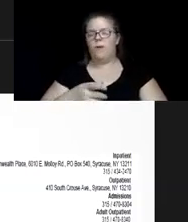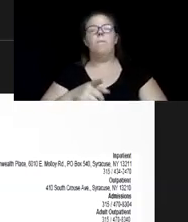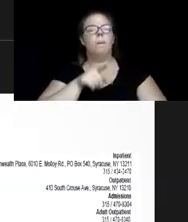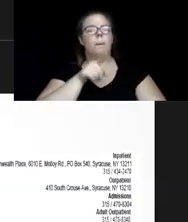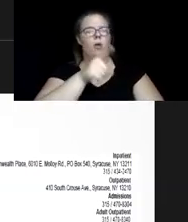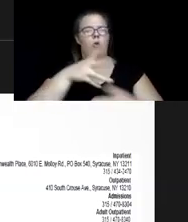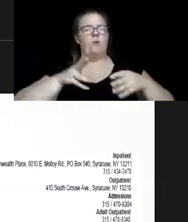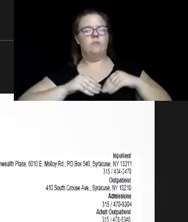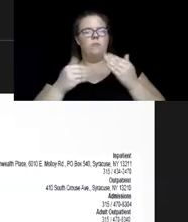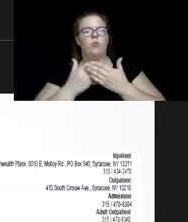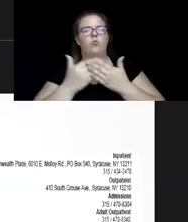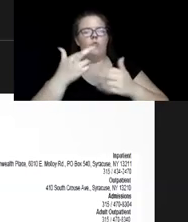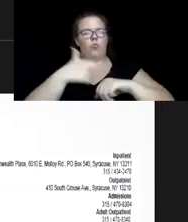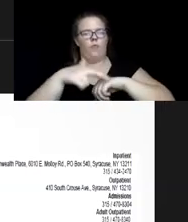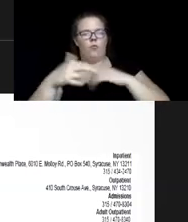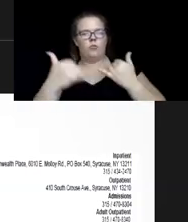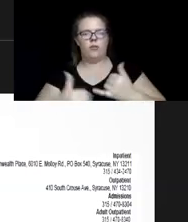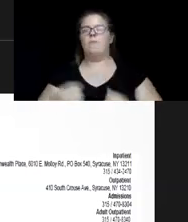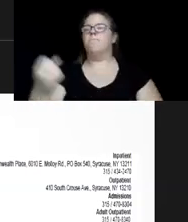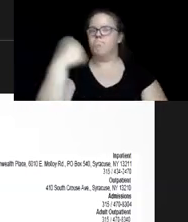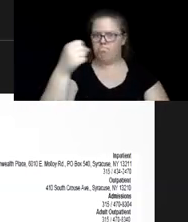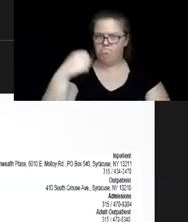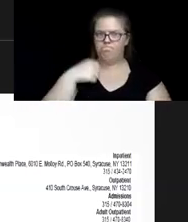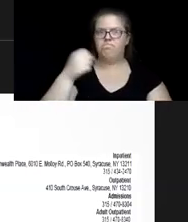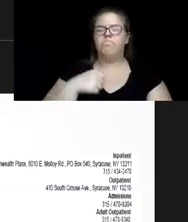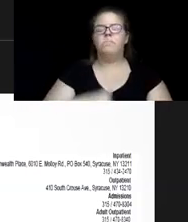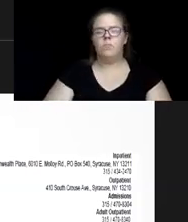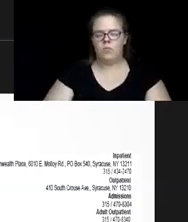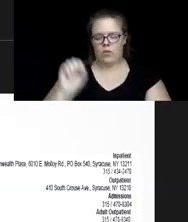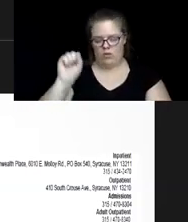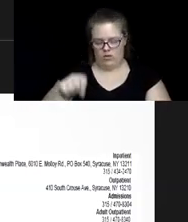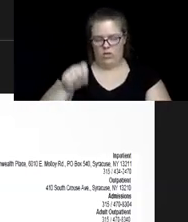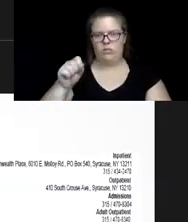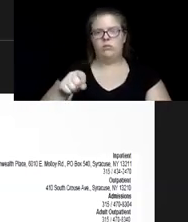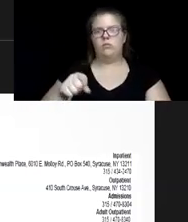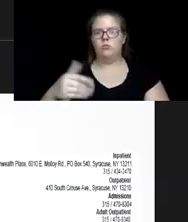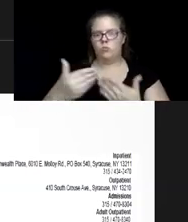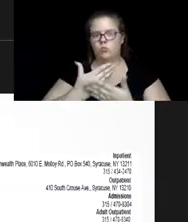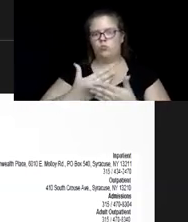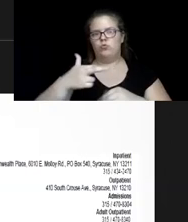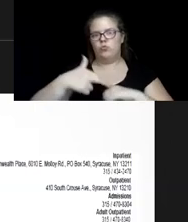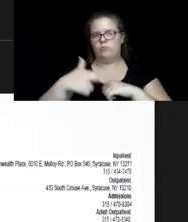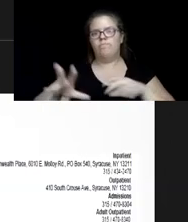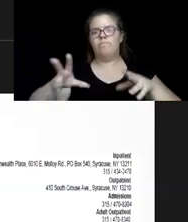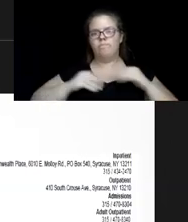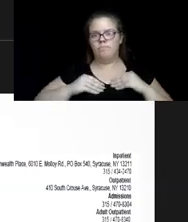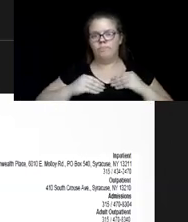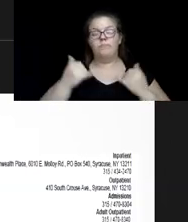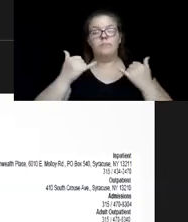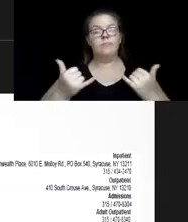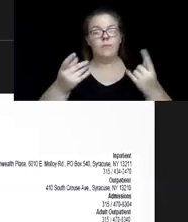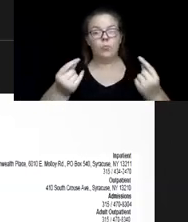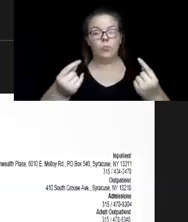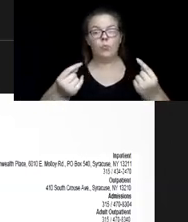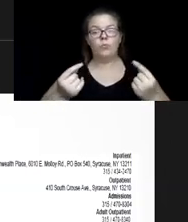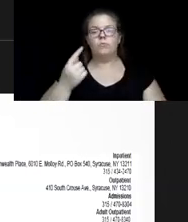referrals now? Absolutely. We're definitely taking new referrals. One of the things that we do, we're doing right now is